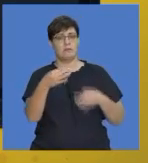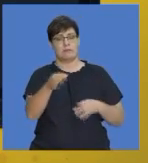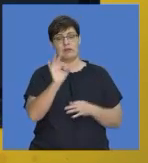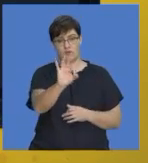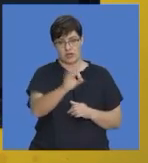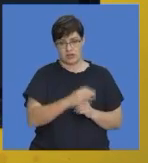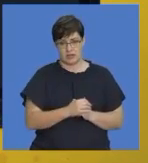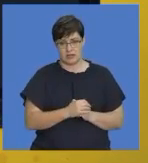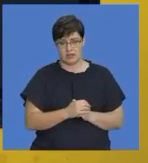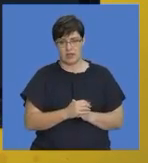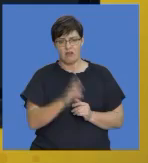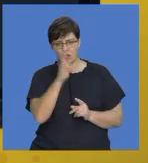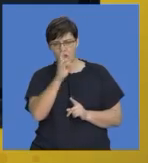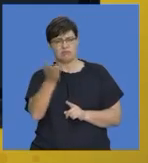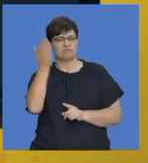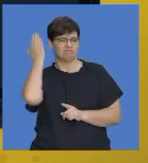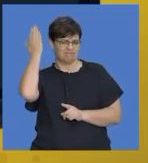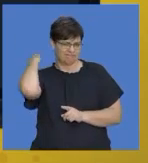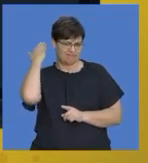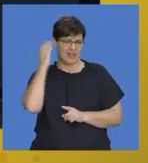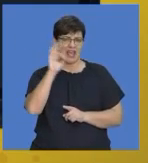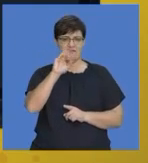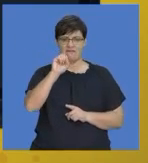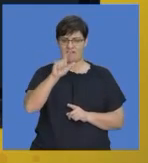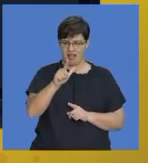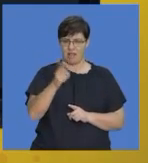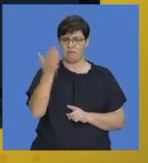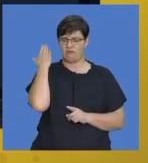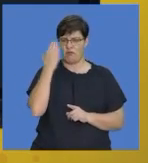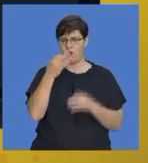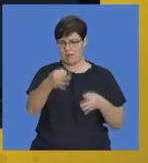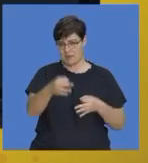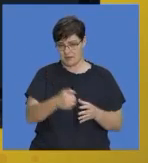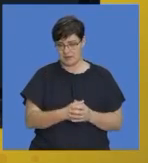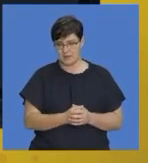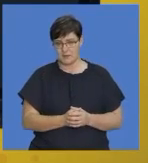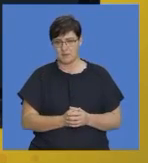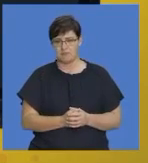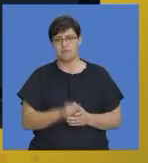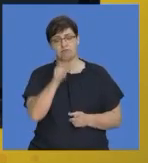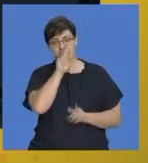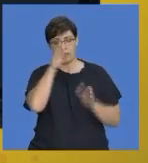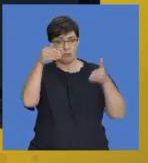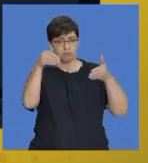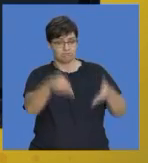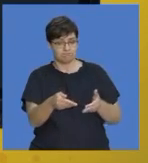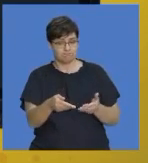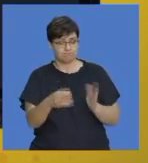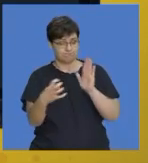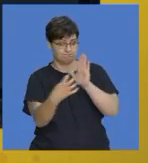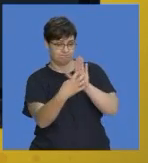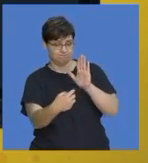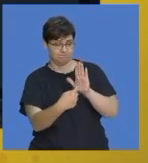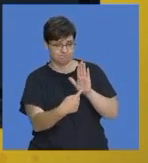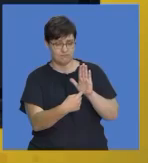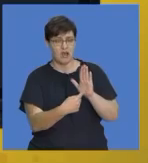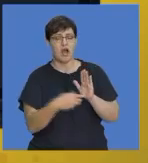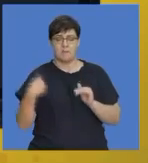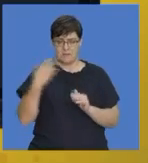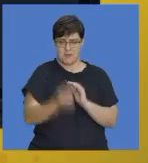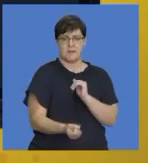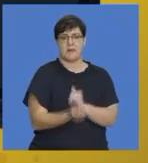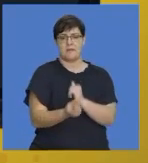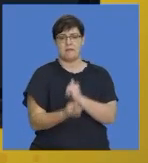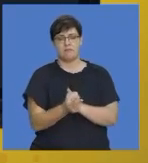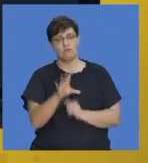3s. If you go through our past year papers for English first additional language, you will notice that the obituary comes up quite often